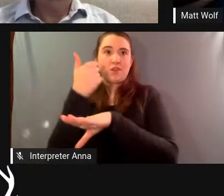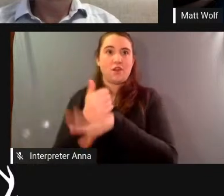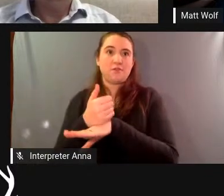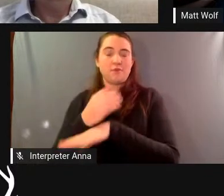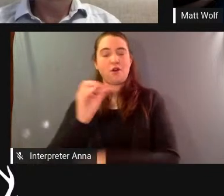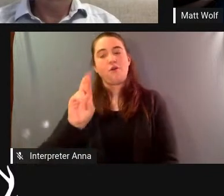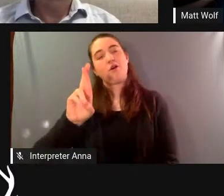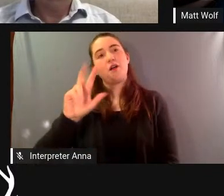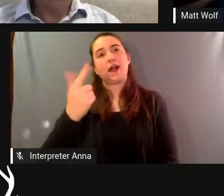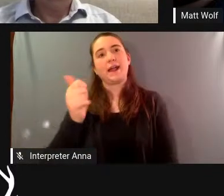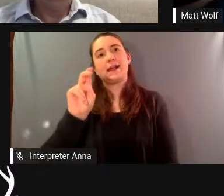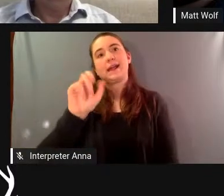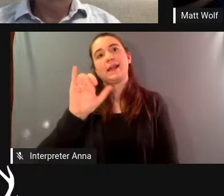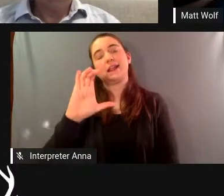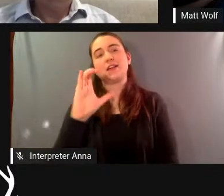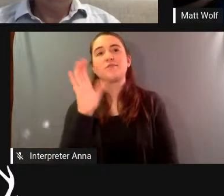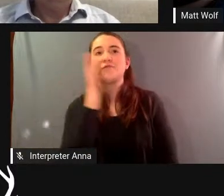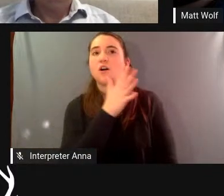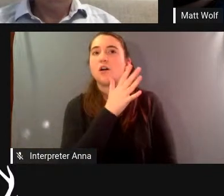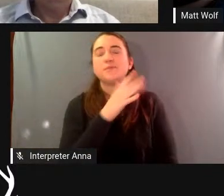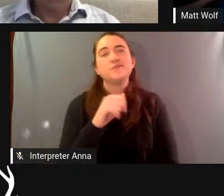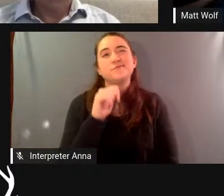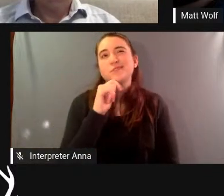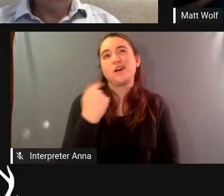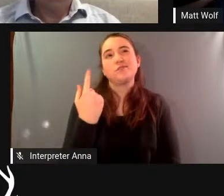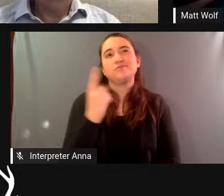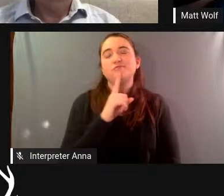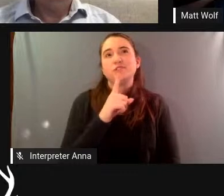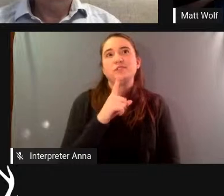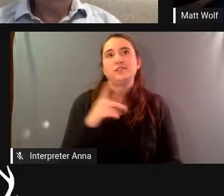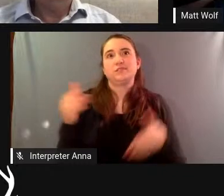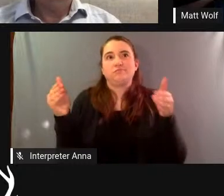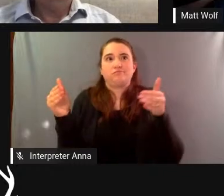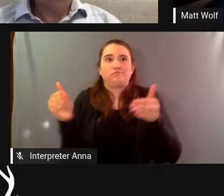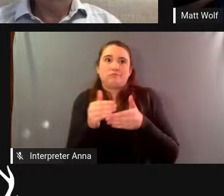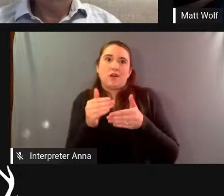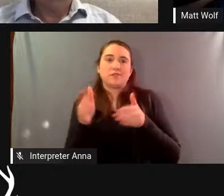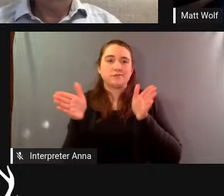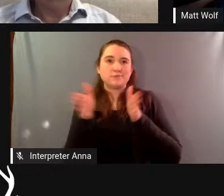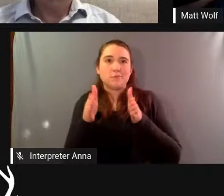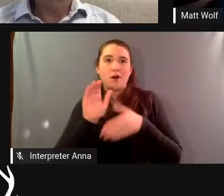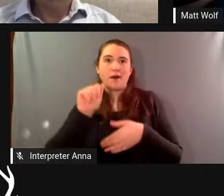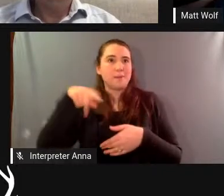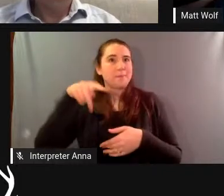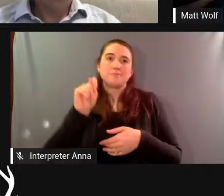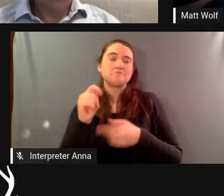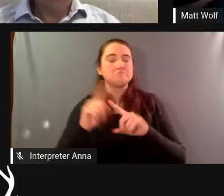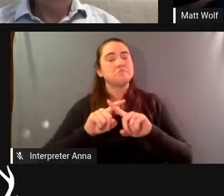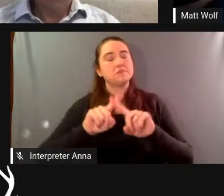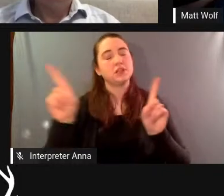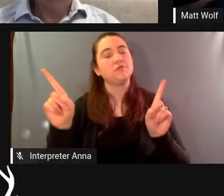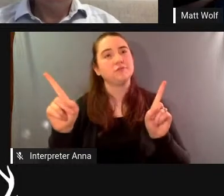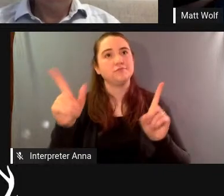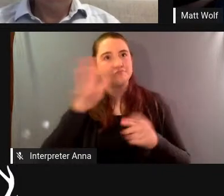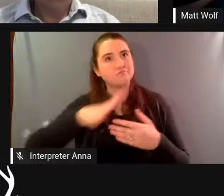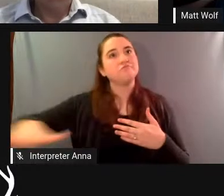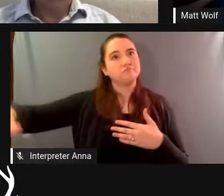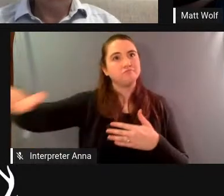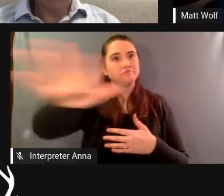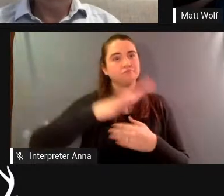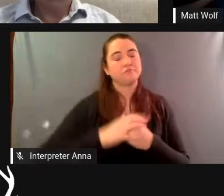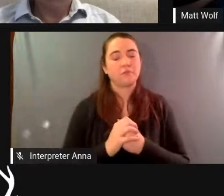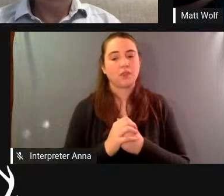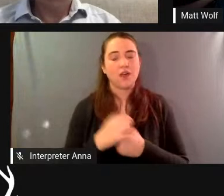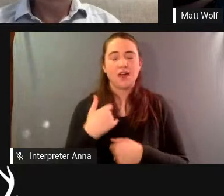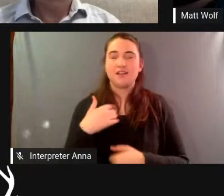so it's not quite like we're combined into a small apartment i i i do find it you know like eerily strange